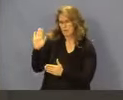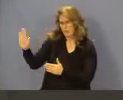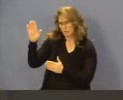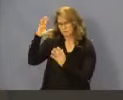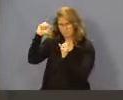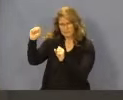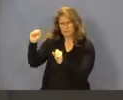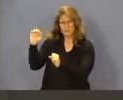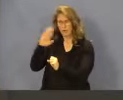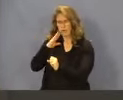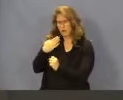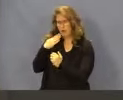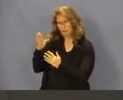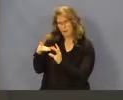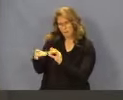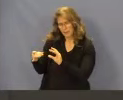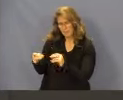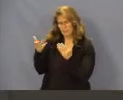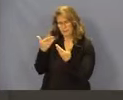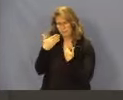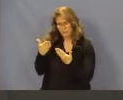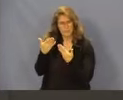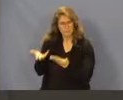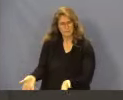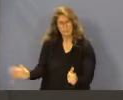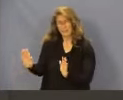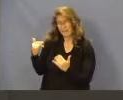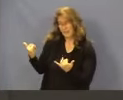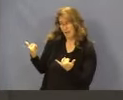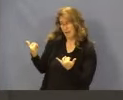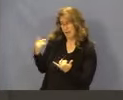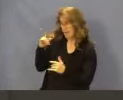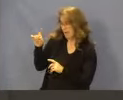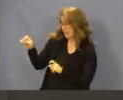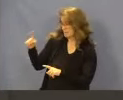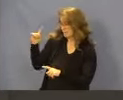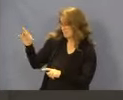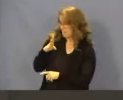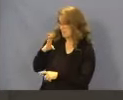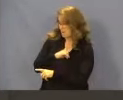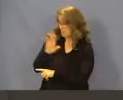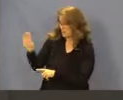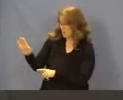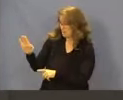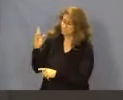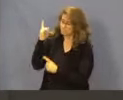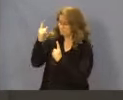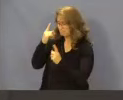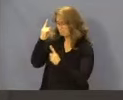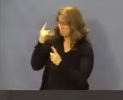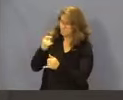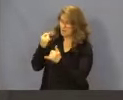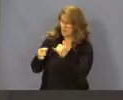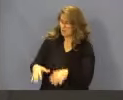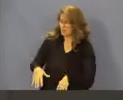comments and support. With that, Mr. Chair, I respectfully ask for the board's favorable consideration of this item for final adoption.